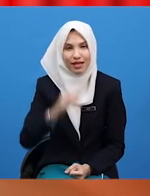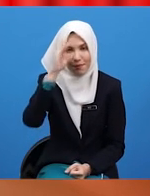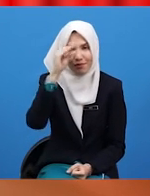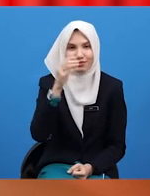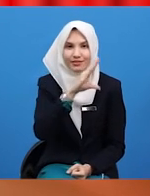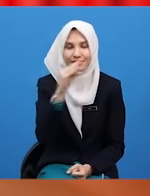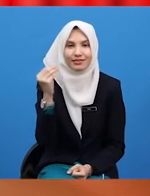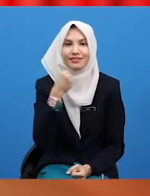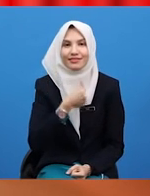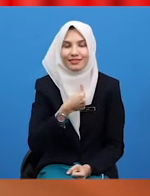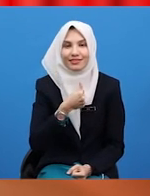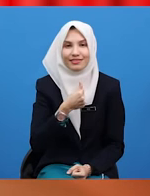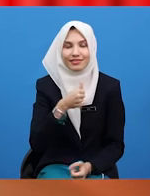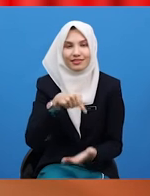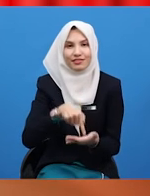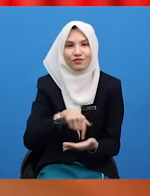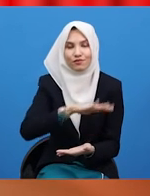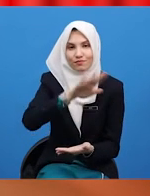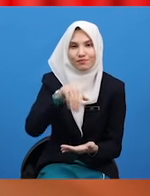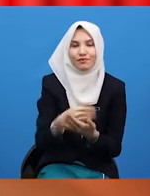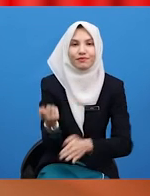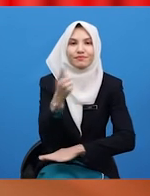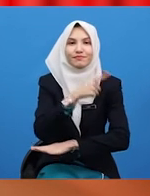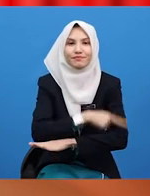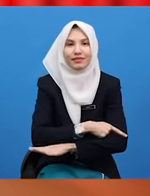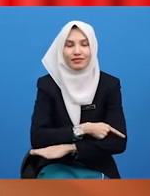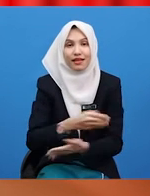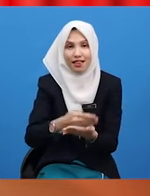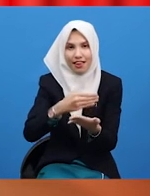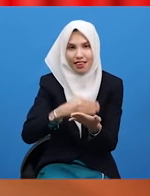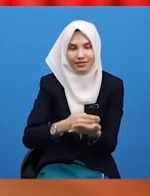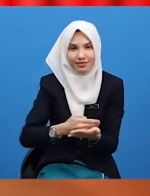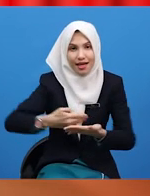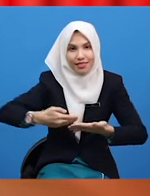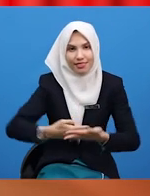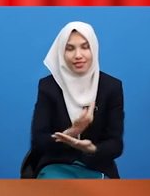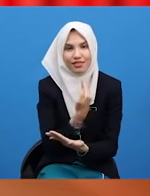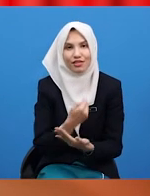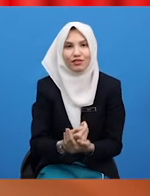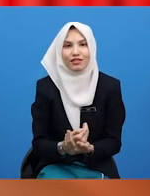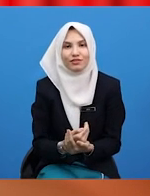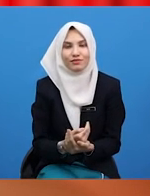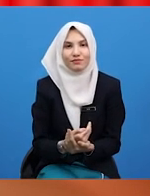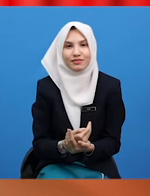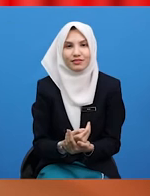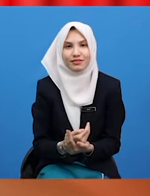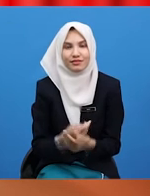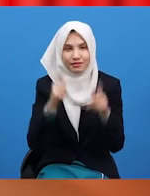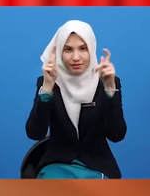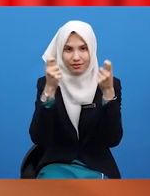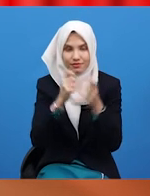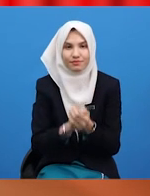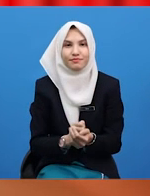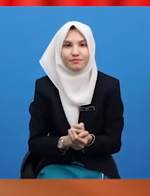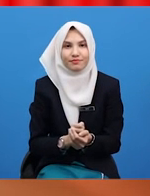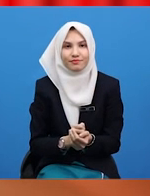girls, that's all for today. I hope you have learned new things from this session. If you would like to further discuss about this topic,